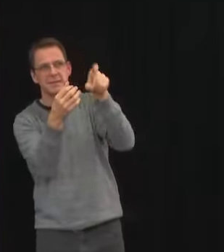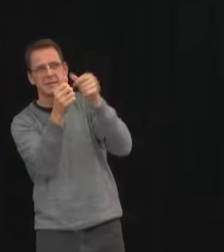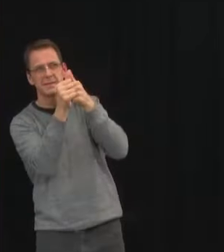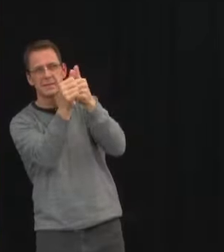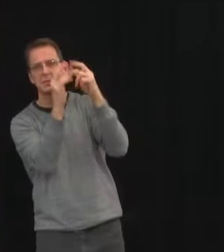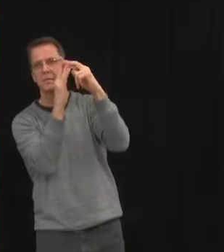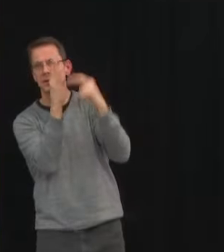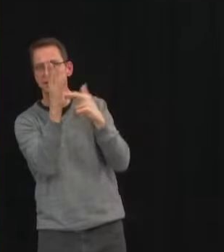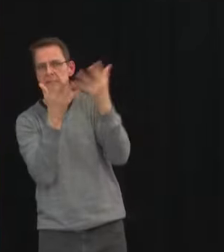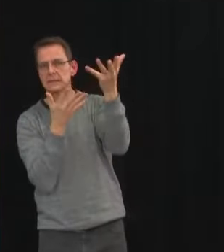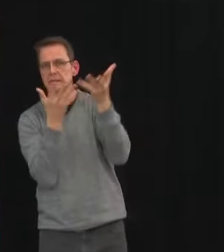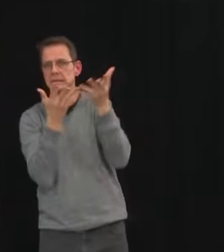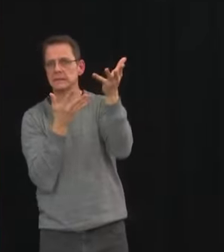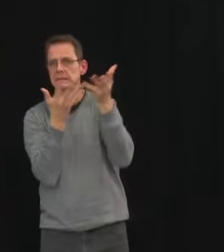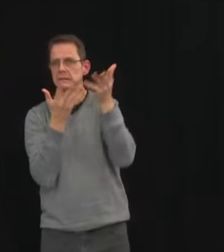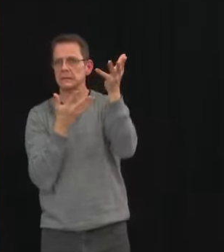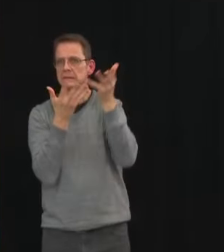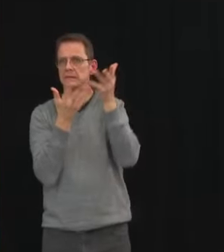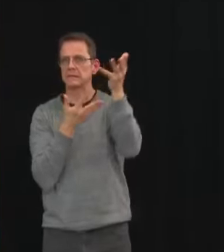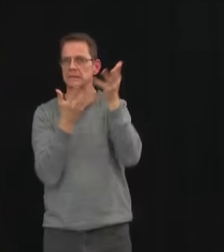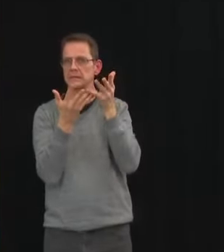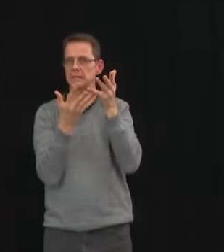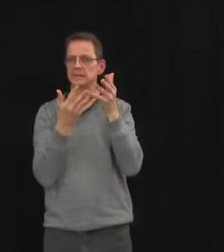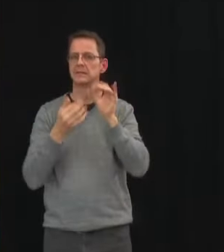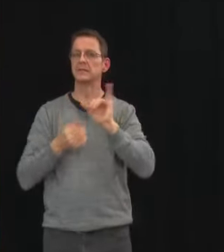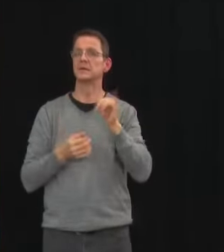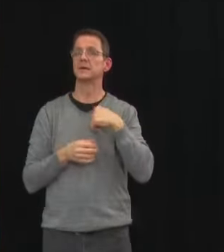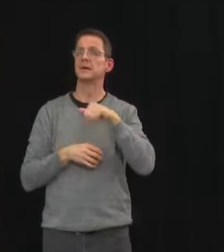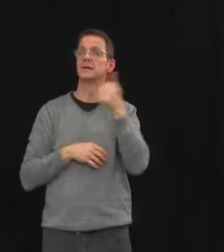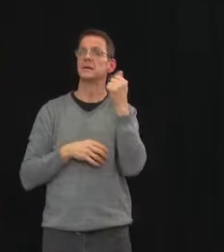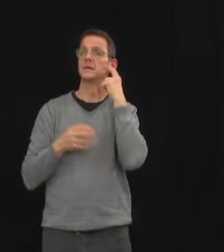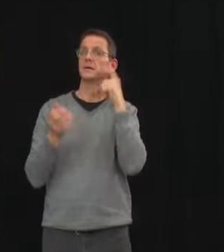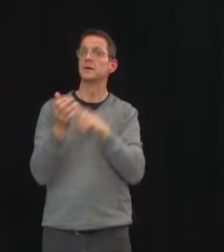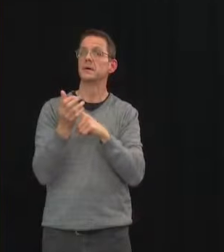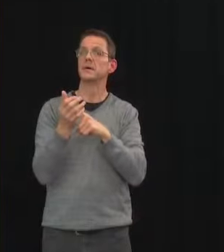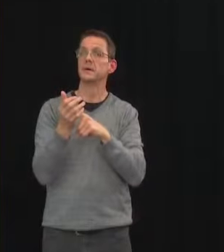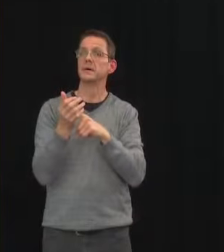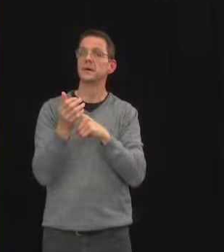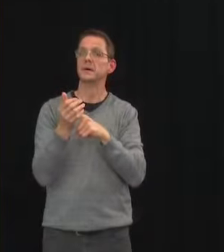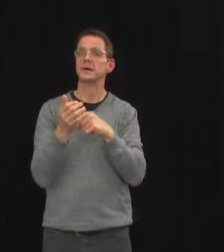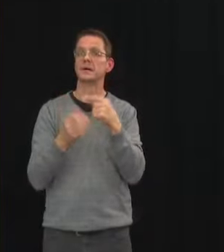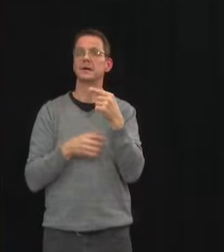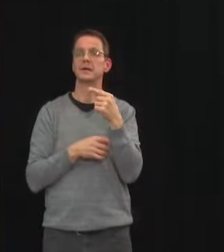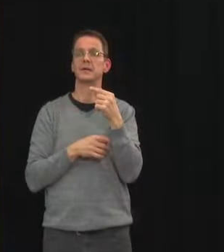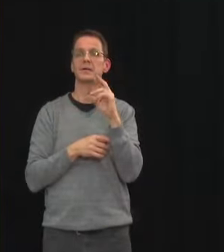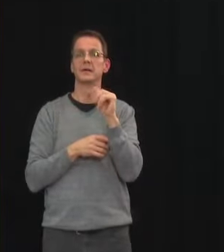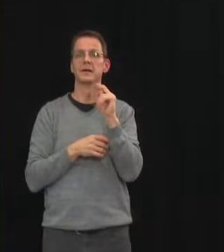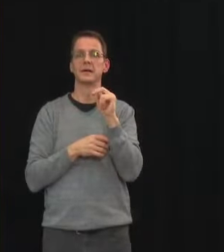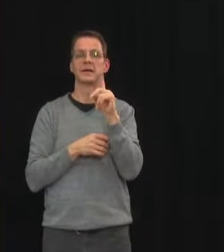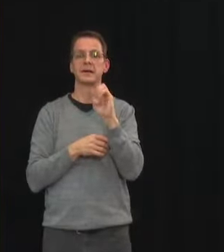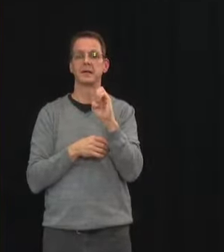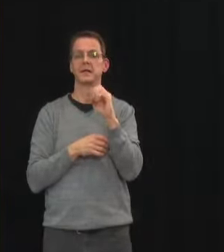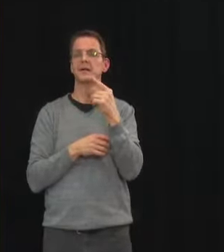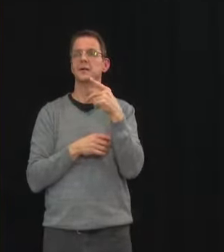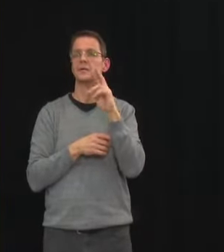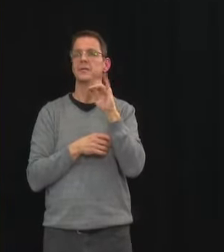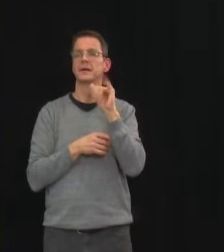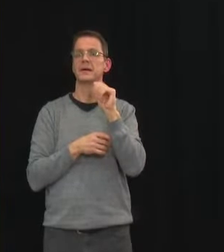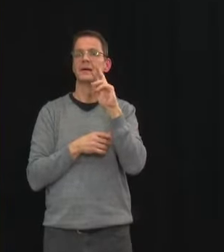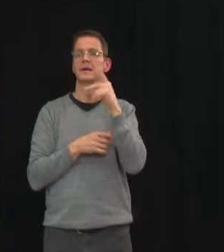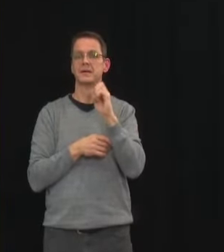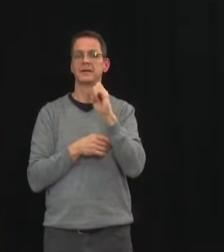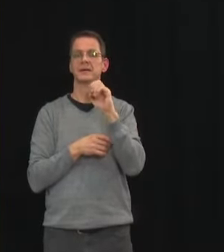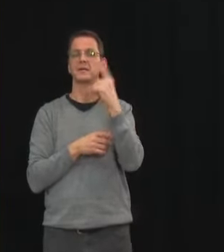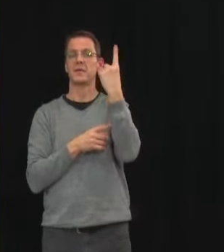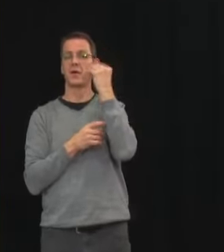grand prairie area i believe one was a community care home for people with intellectual disabilities and